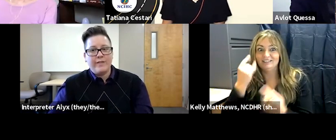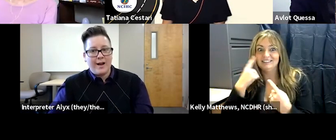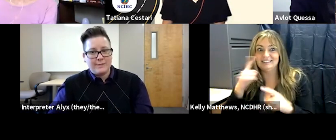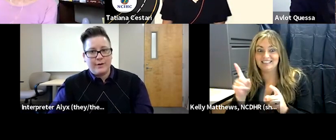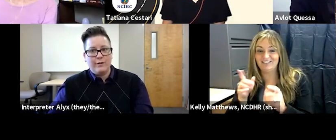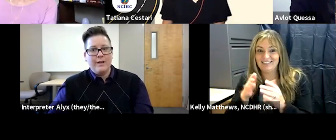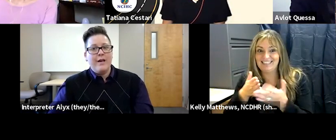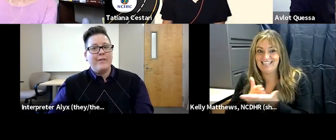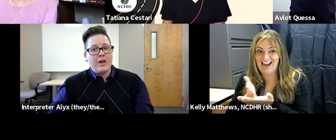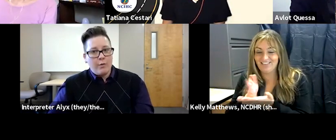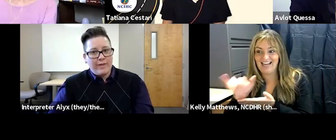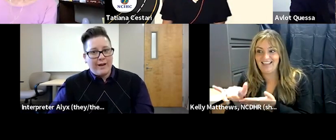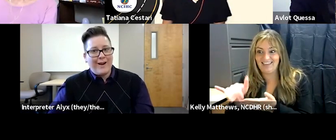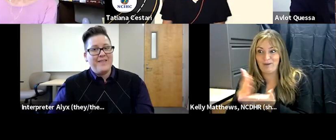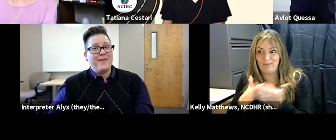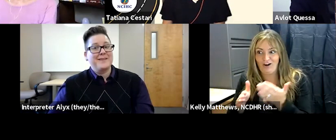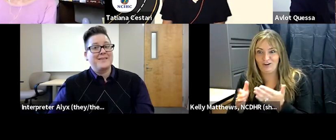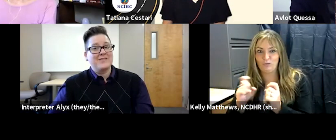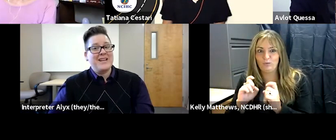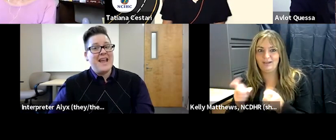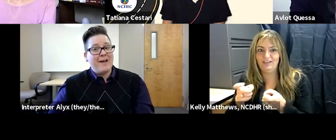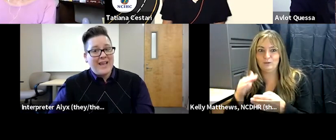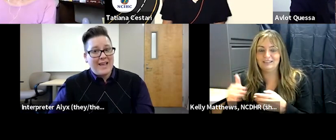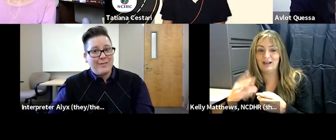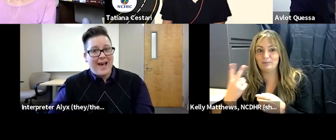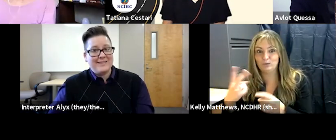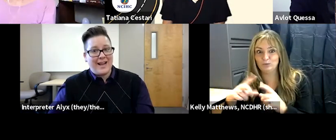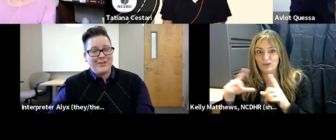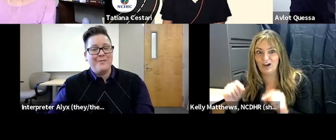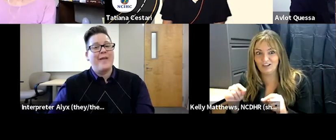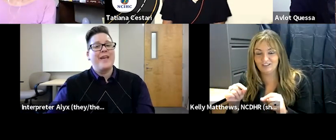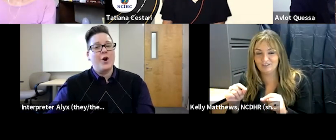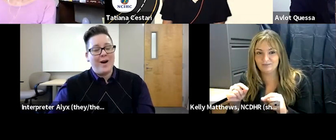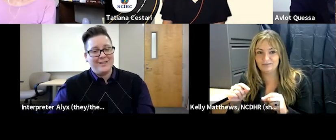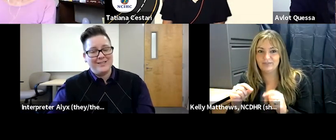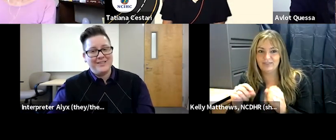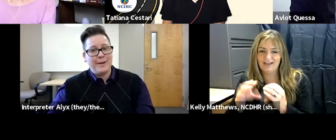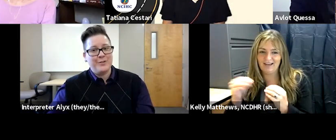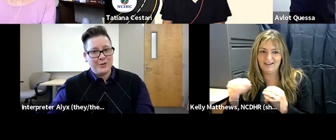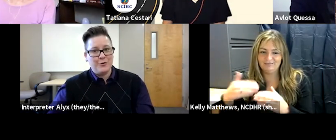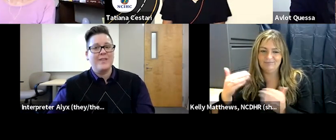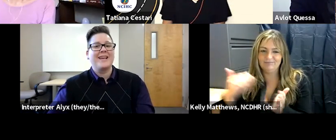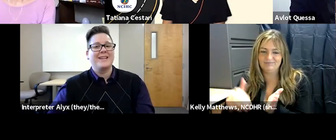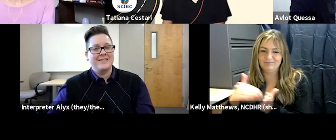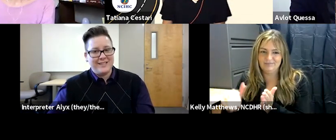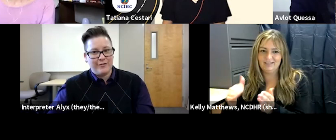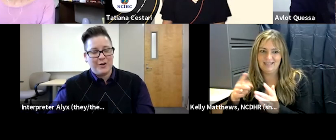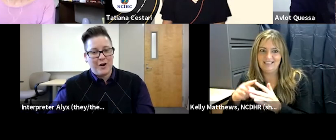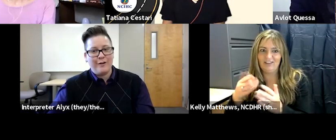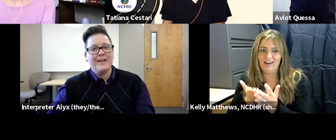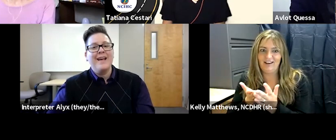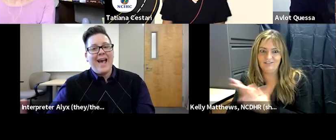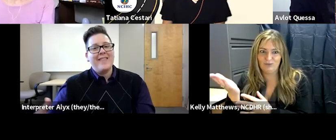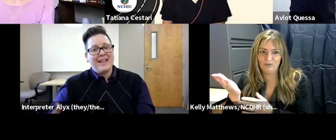specific area of the hospital they go there and if they successfully navigate that section then they go on to step two where they get a